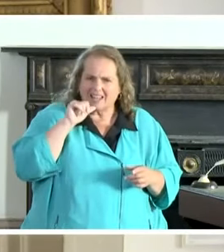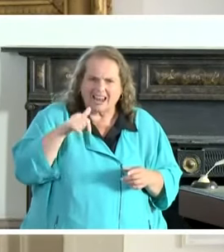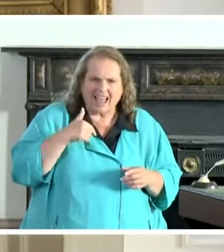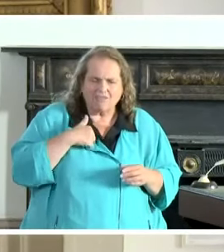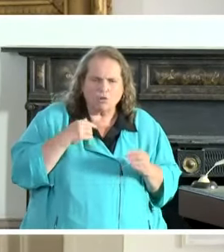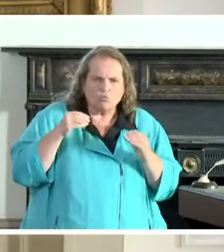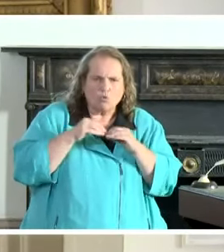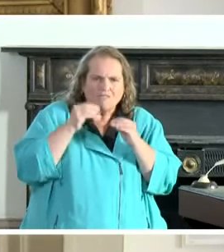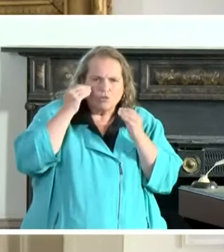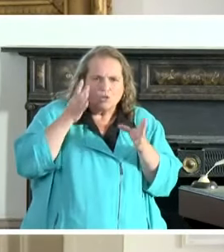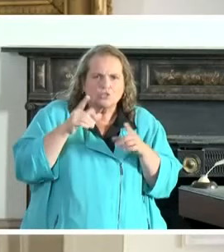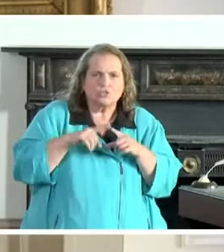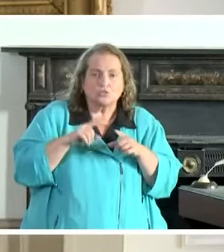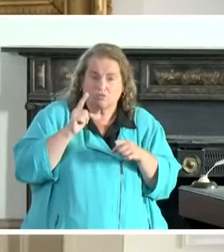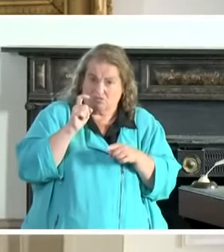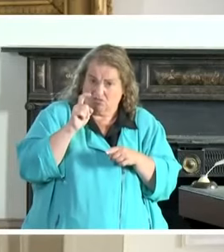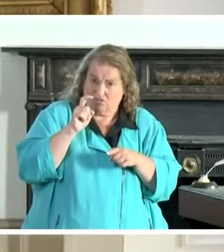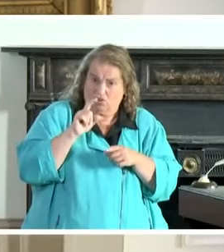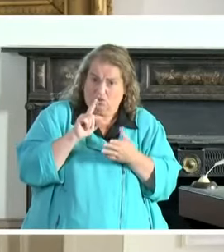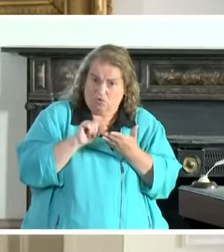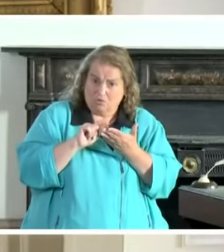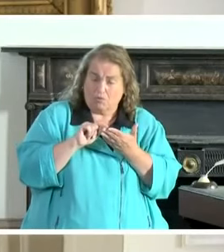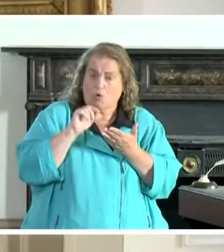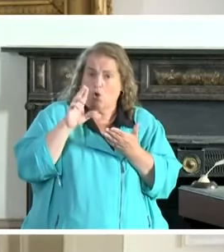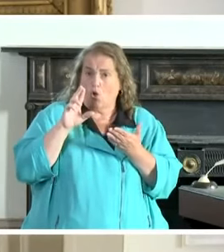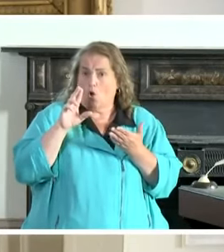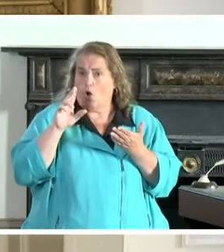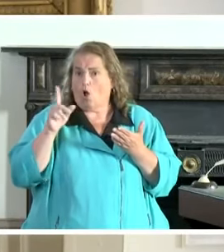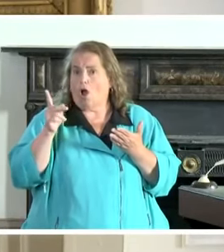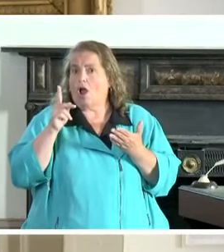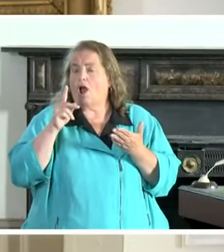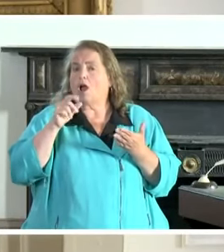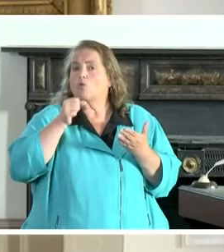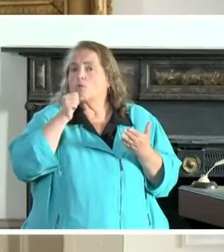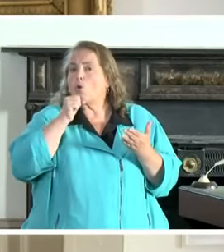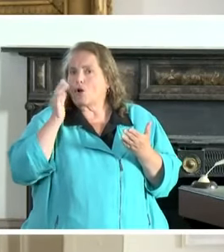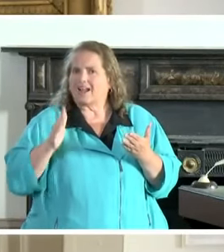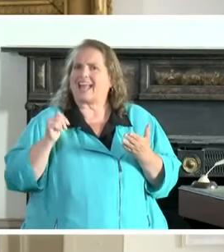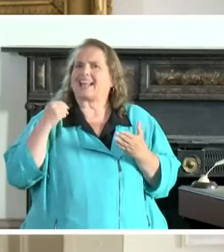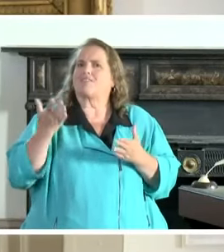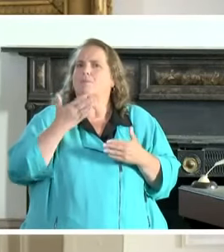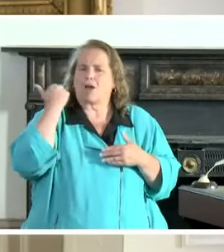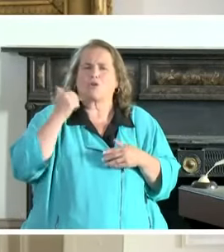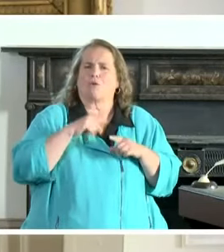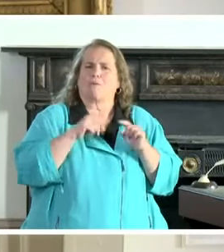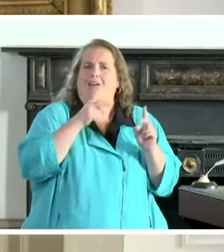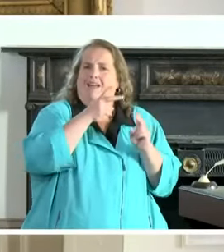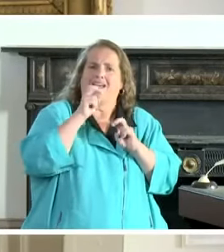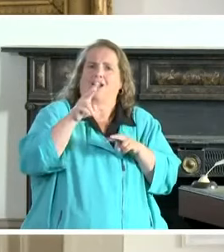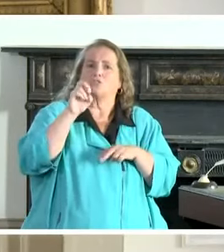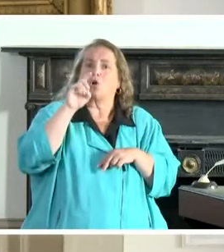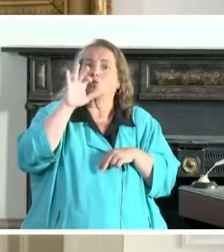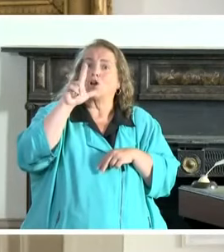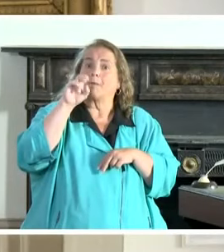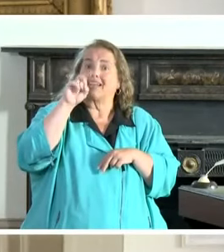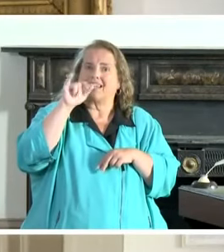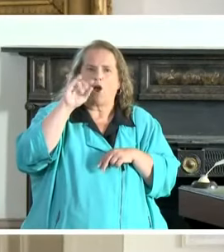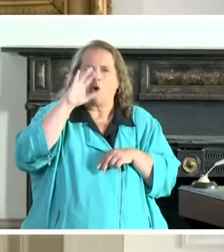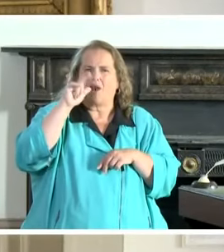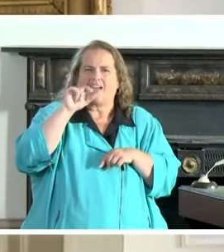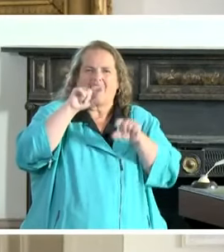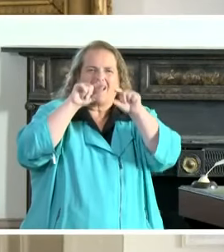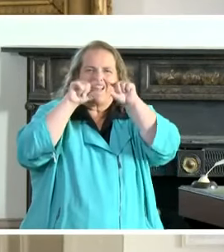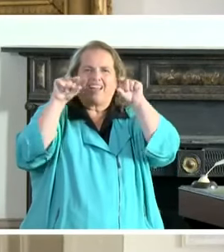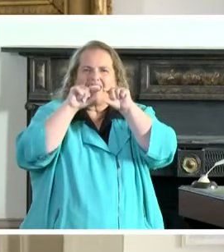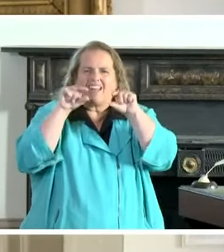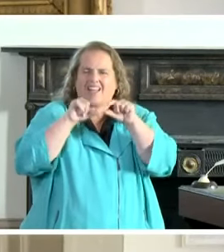that a newspaper or a newscast can give. I think what most didn't know, and